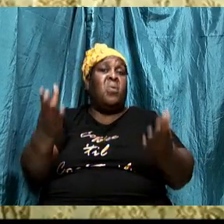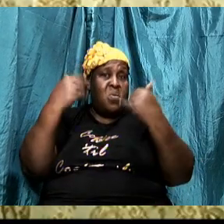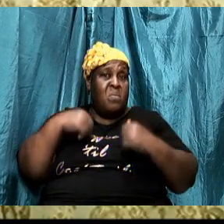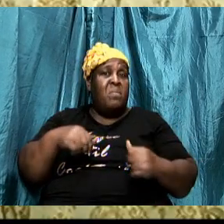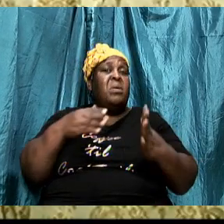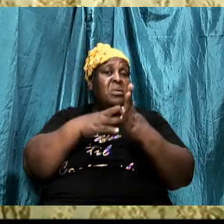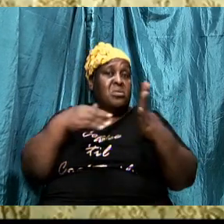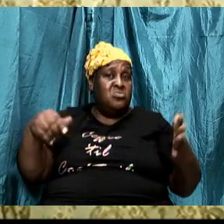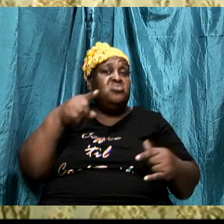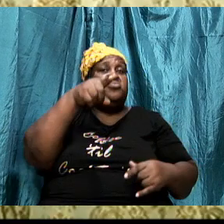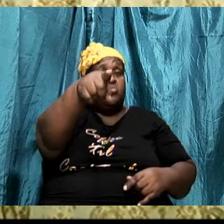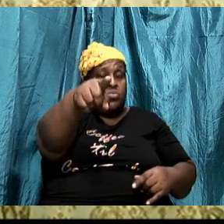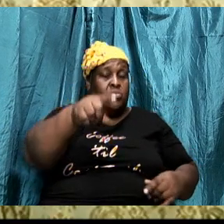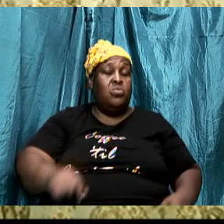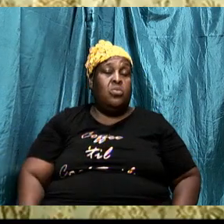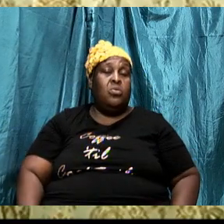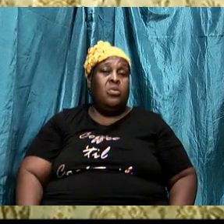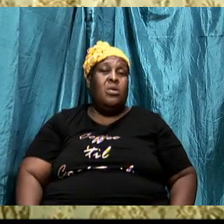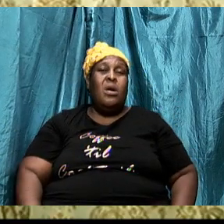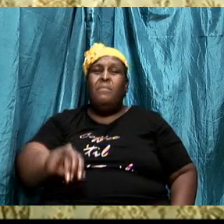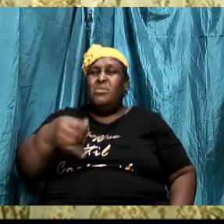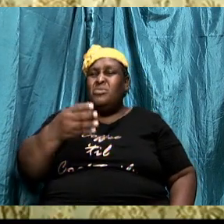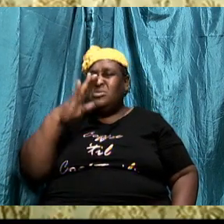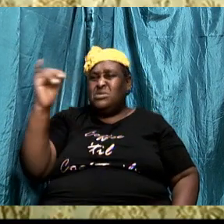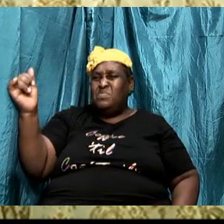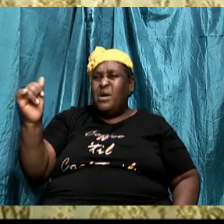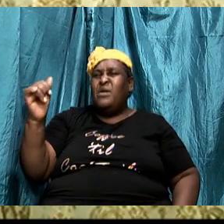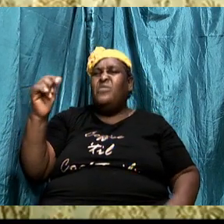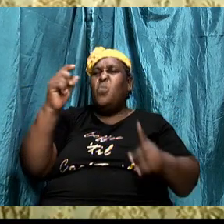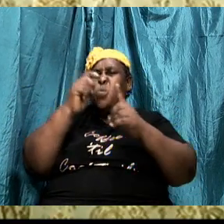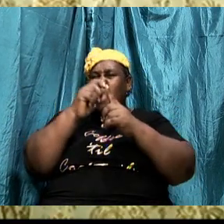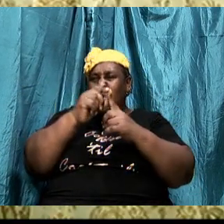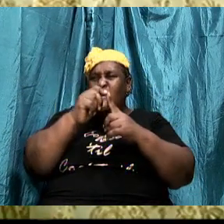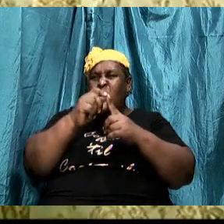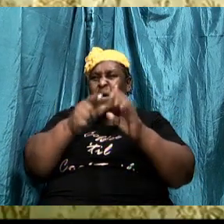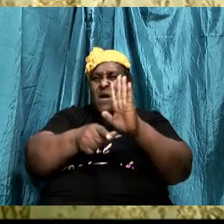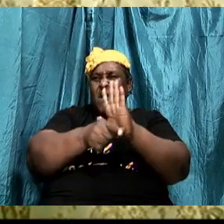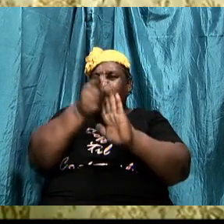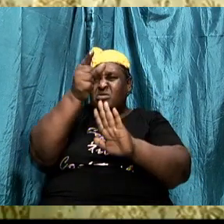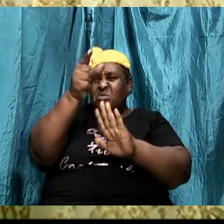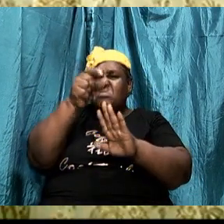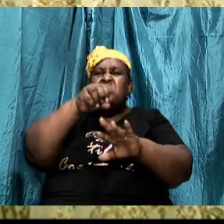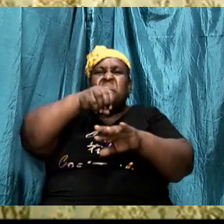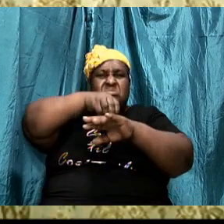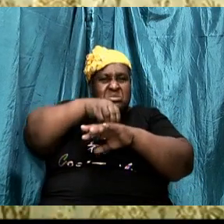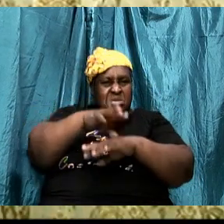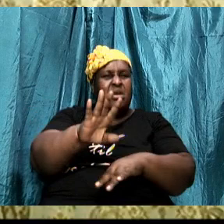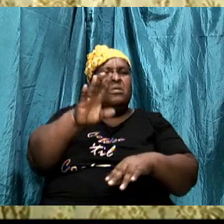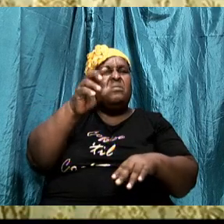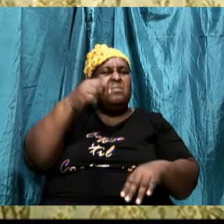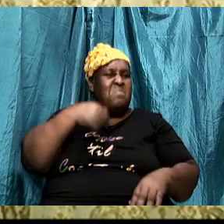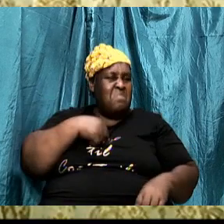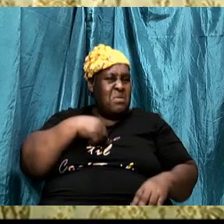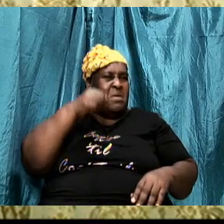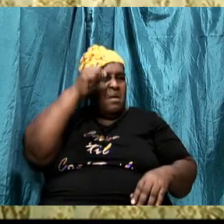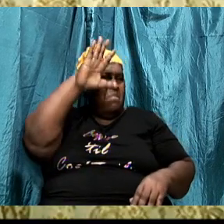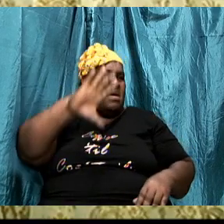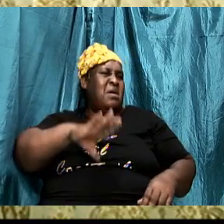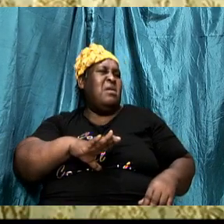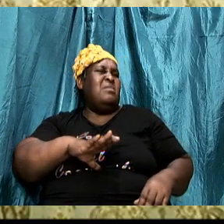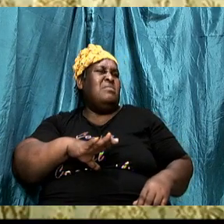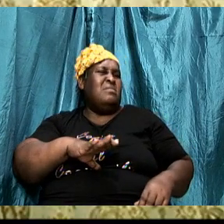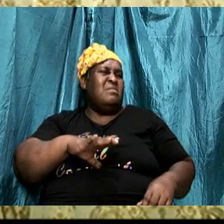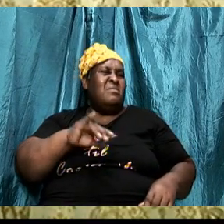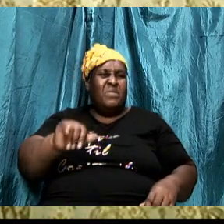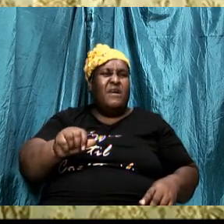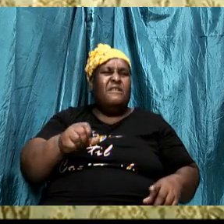But just by the word of this giant, just by this word, send me a man that I could, that we can fight.